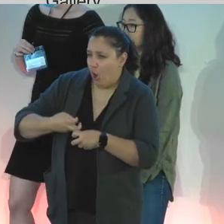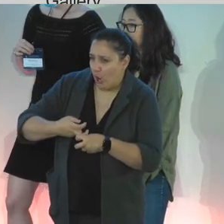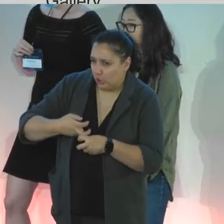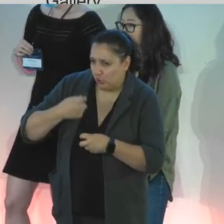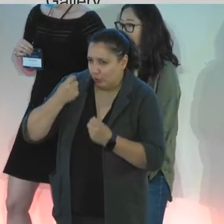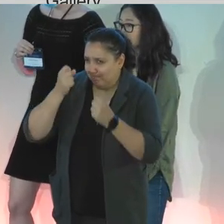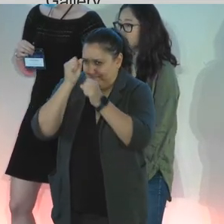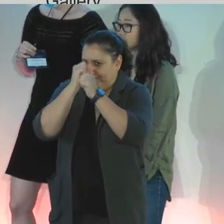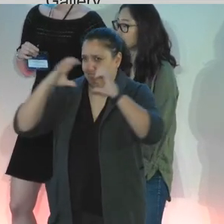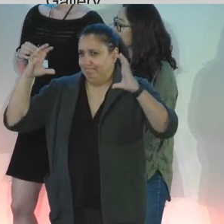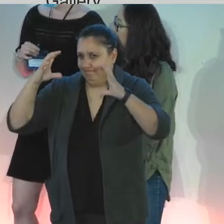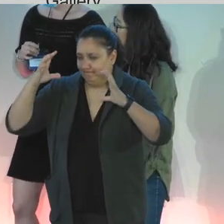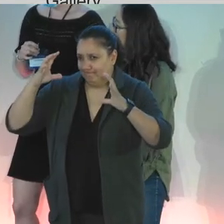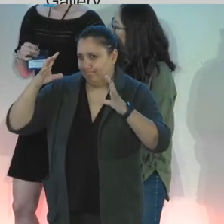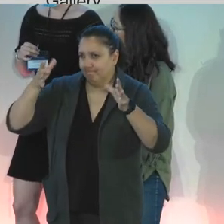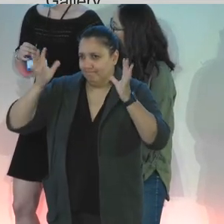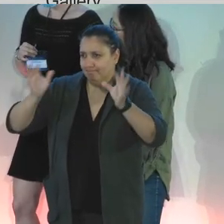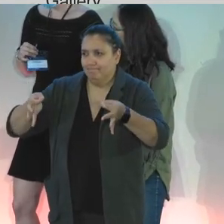like this.